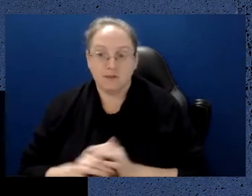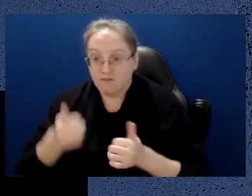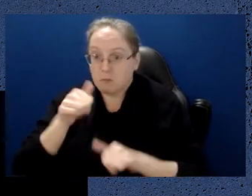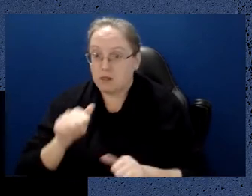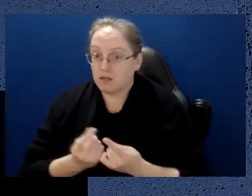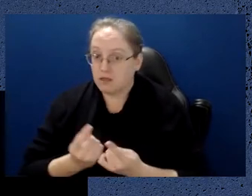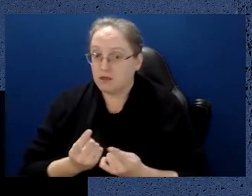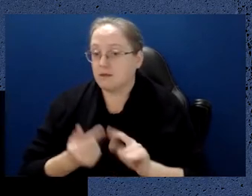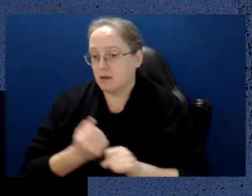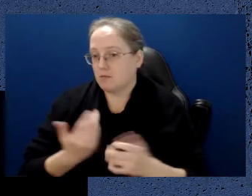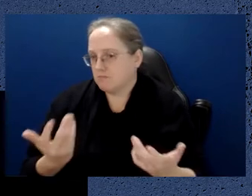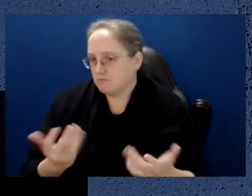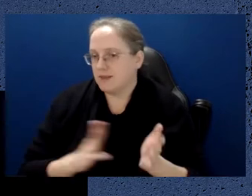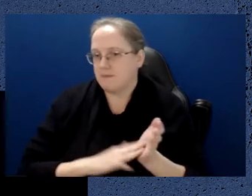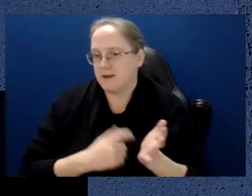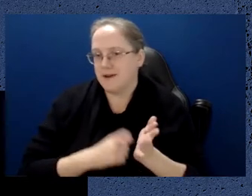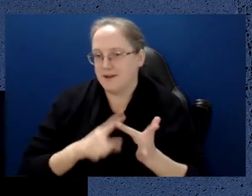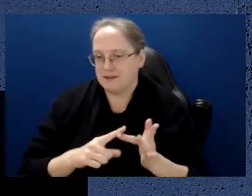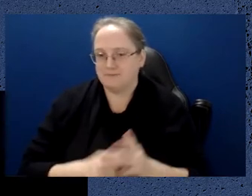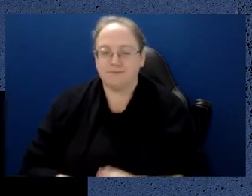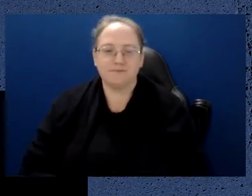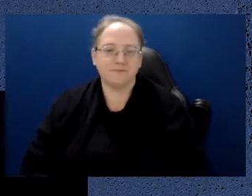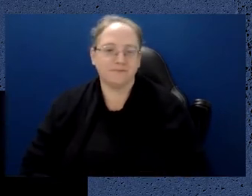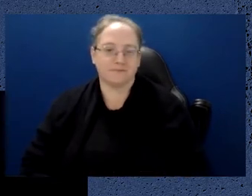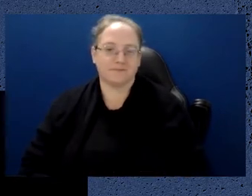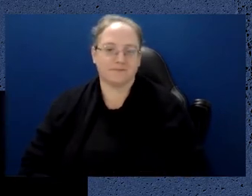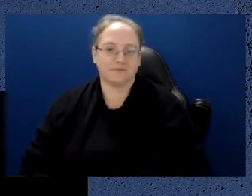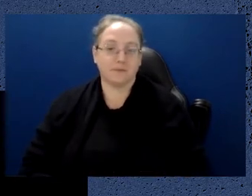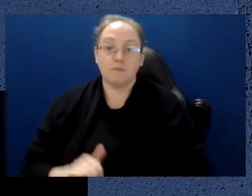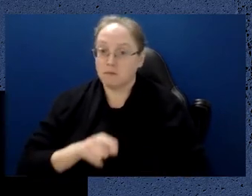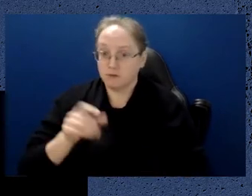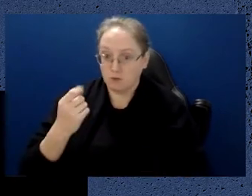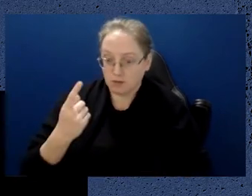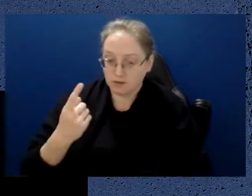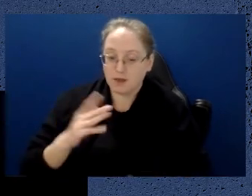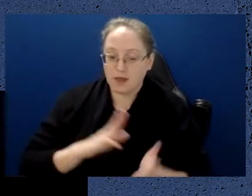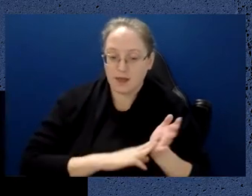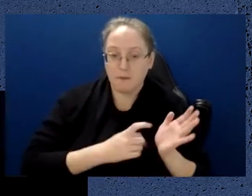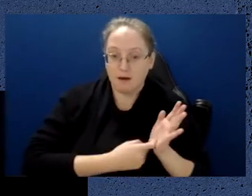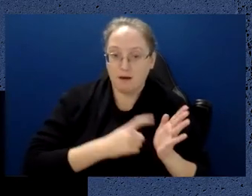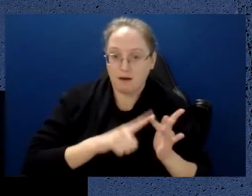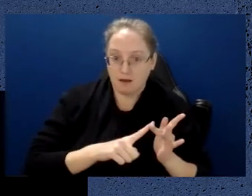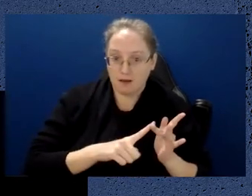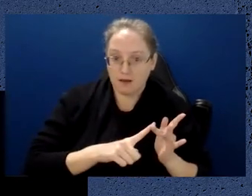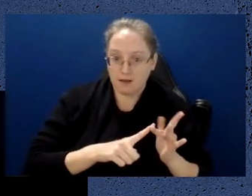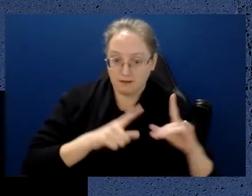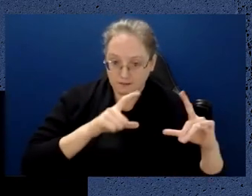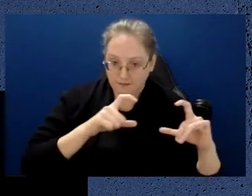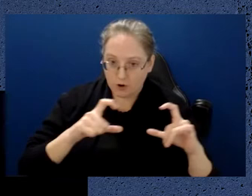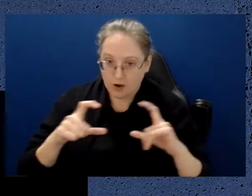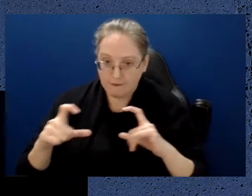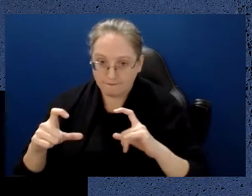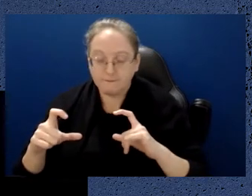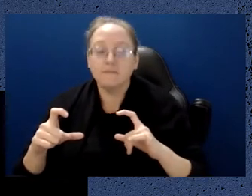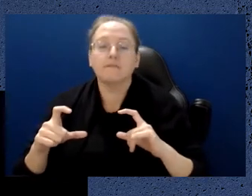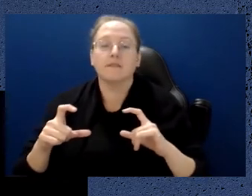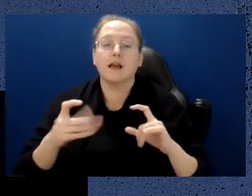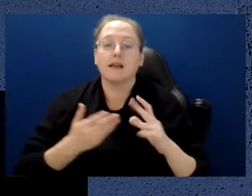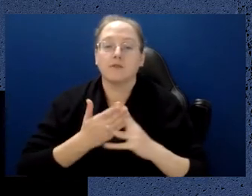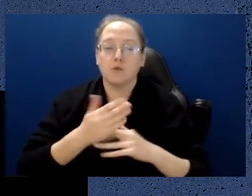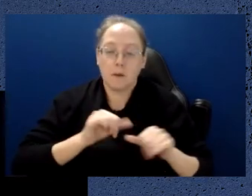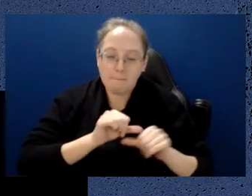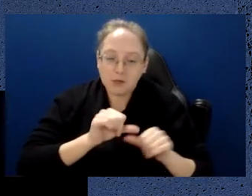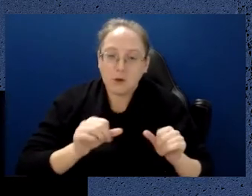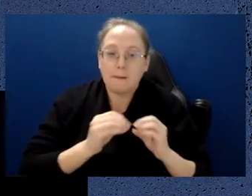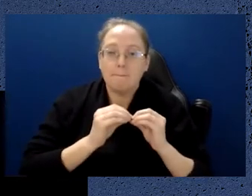MRI. What you may not realize is that MRI images are actually based on measuring billions of quantum